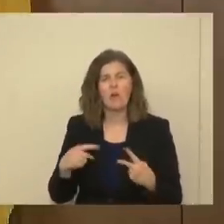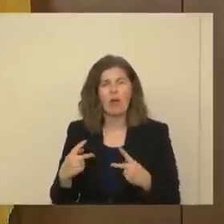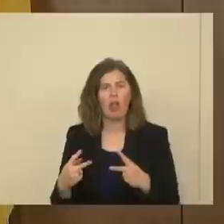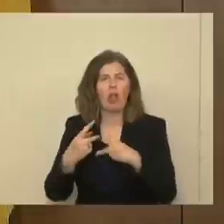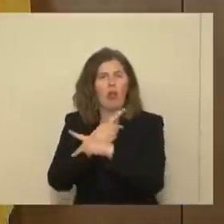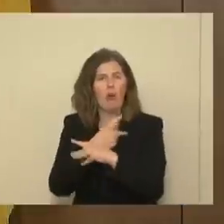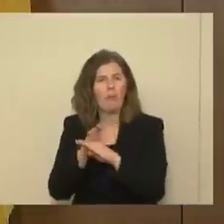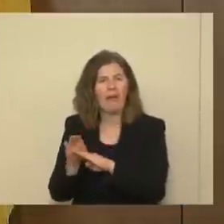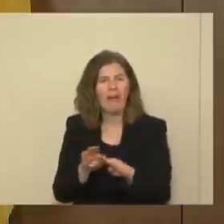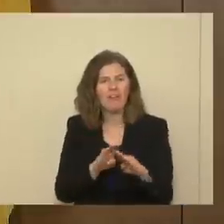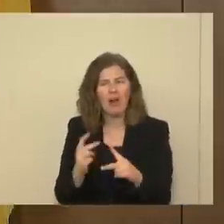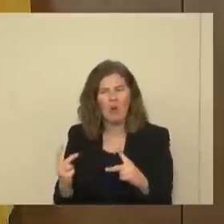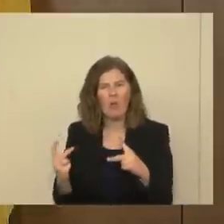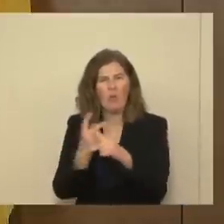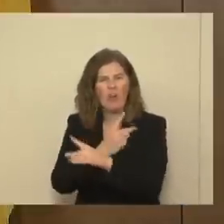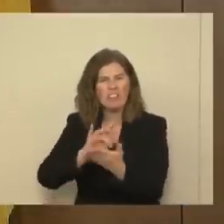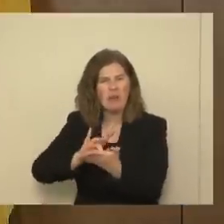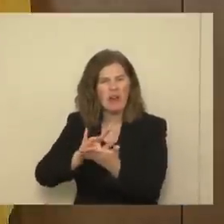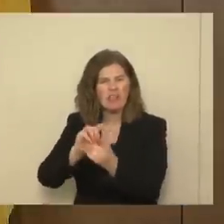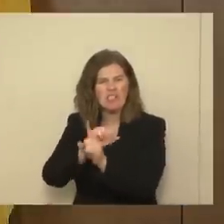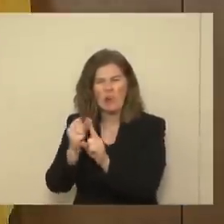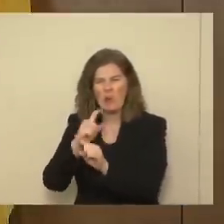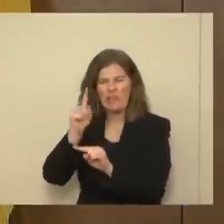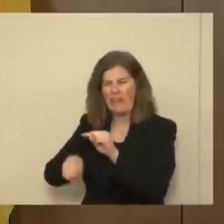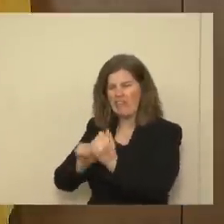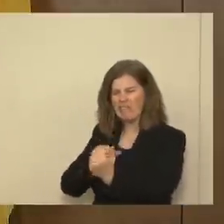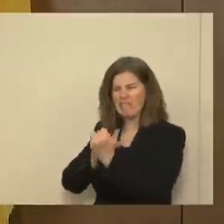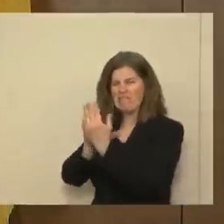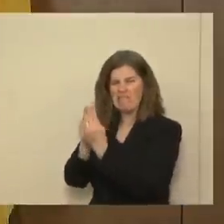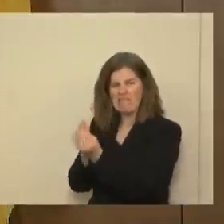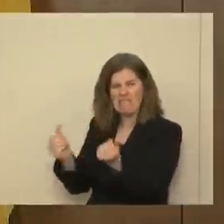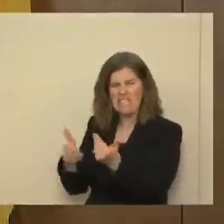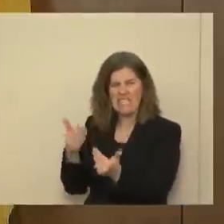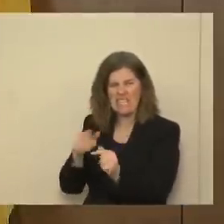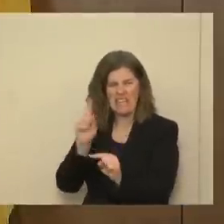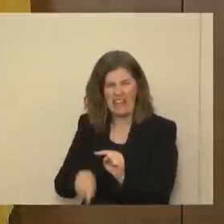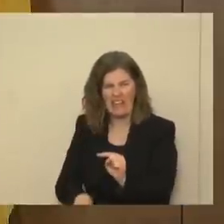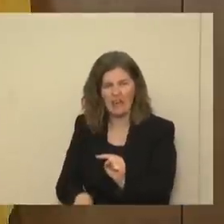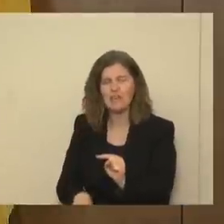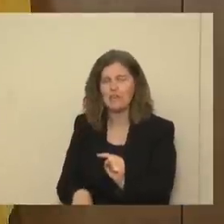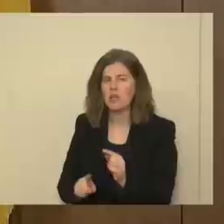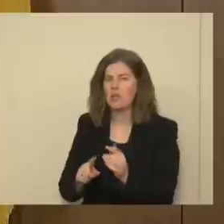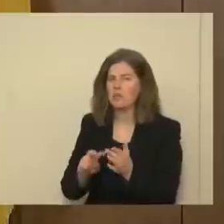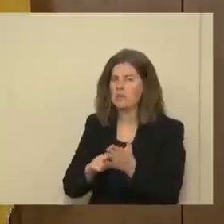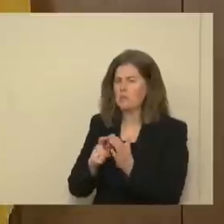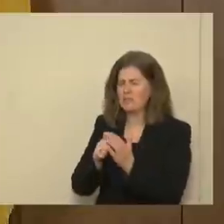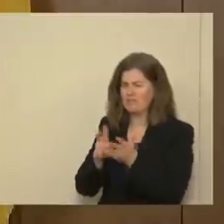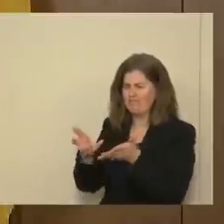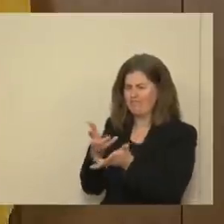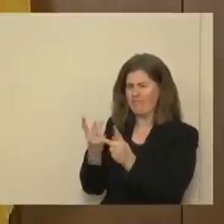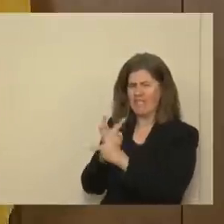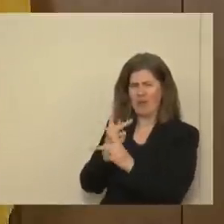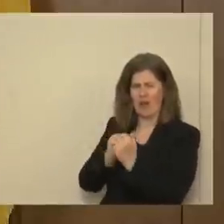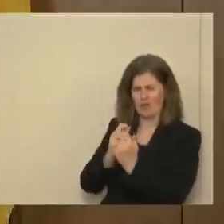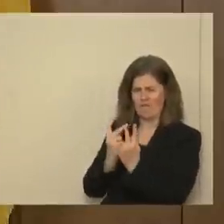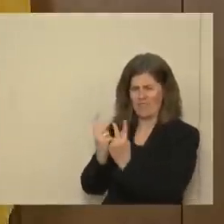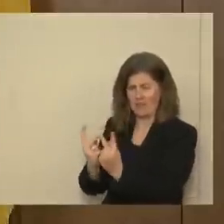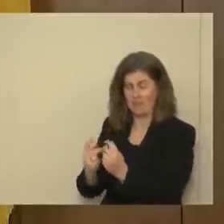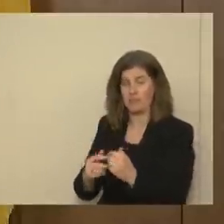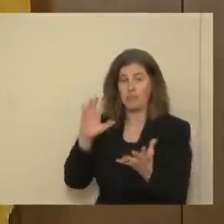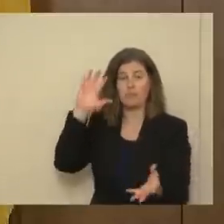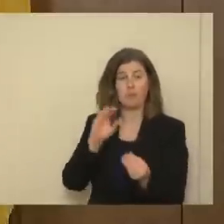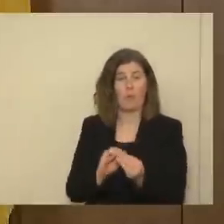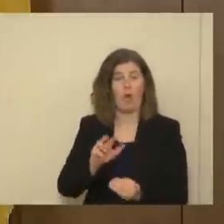behaviors and medical conditions that can't be addressed very successfully without that visitation. There are 32